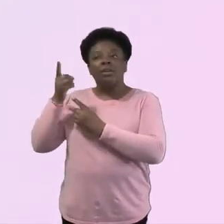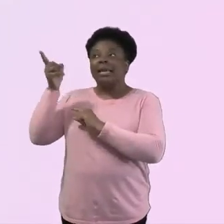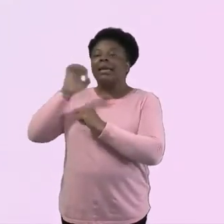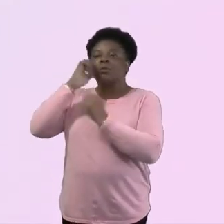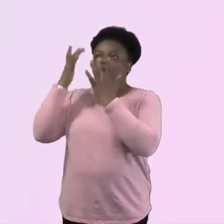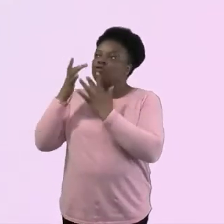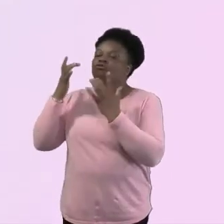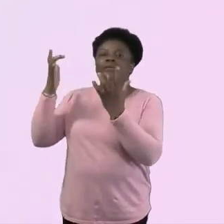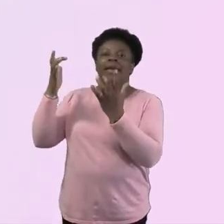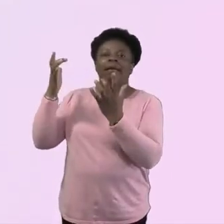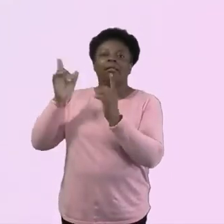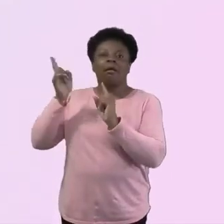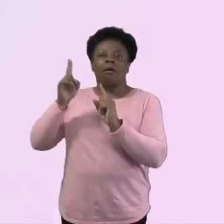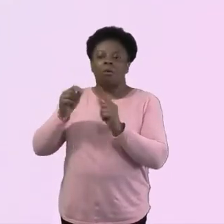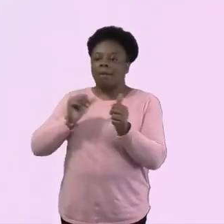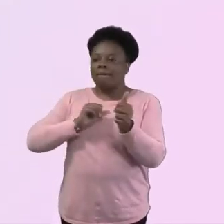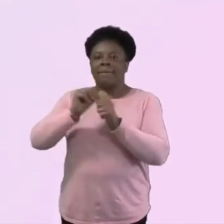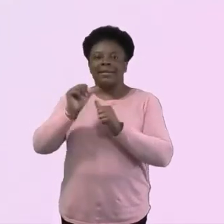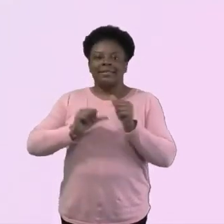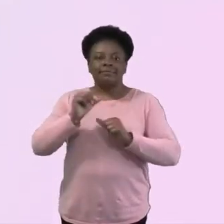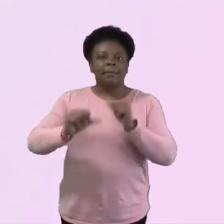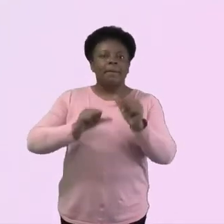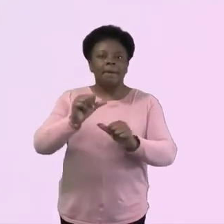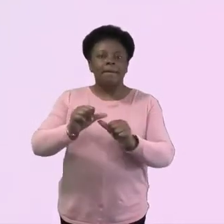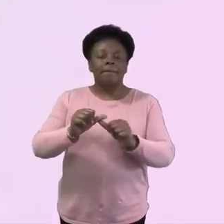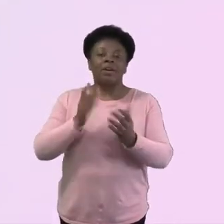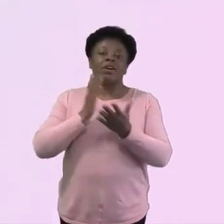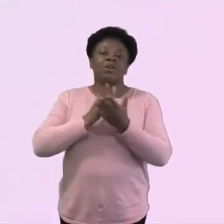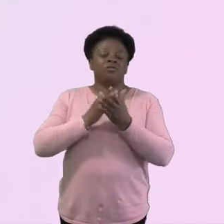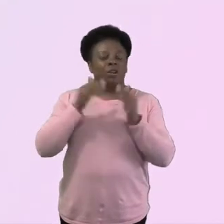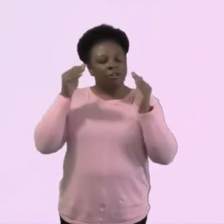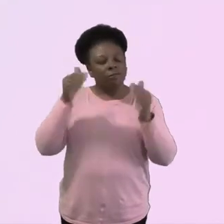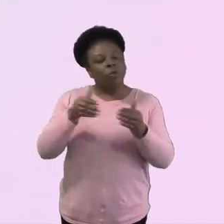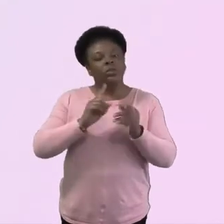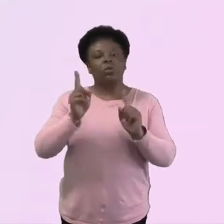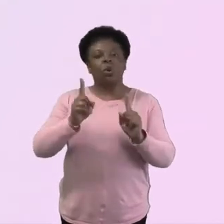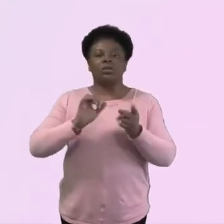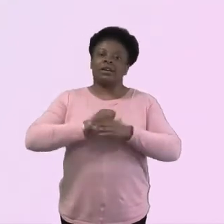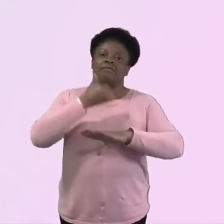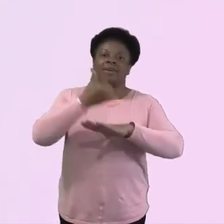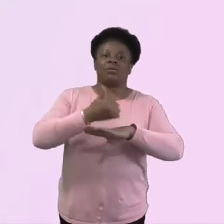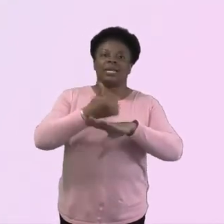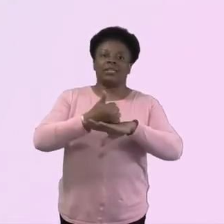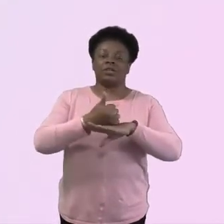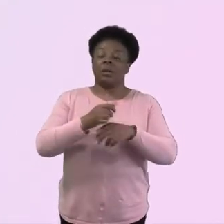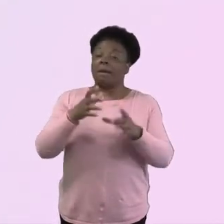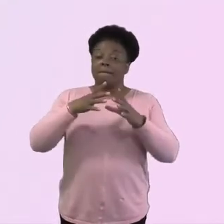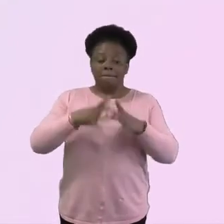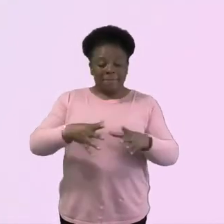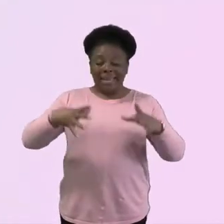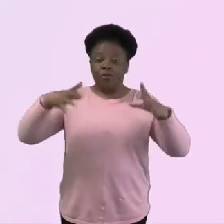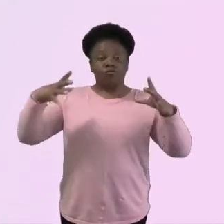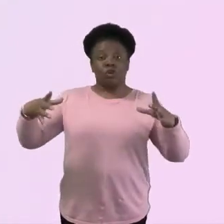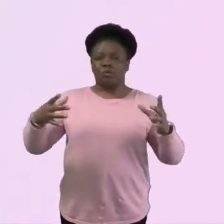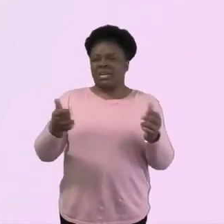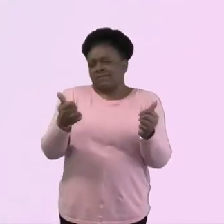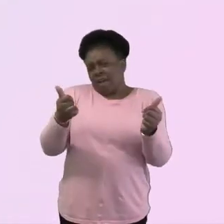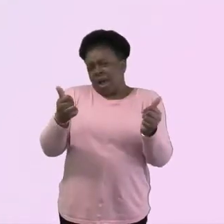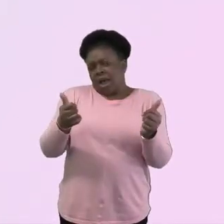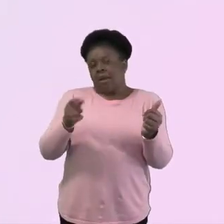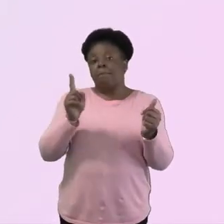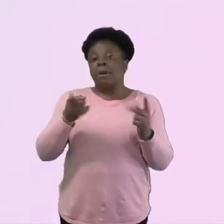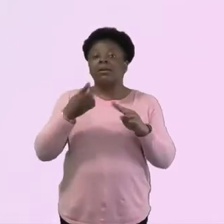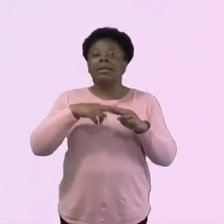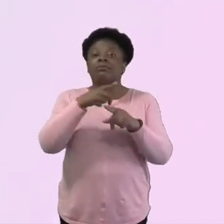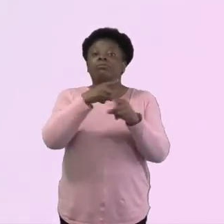grows from that kind of, those kind of foundations. And again, there's nothing wrong with having a big group, nothing wrong with that. That's not your reality. That's fine. But if you have a